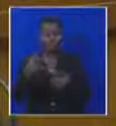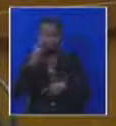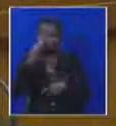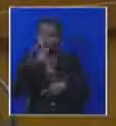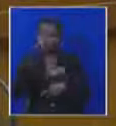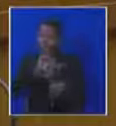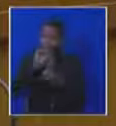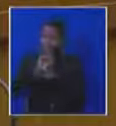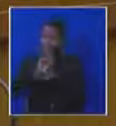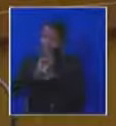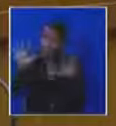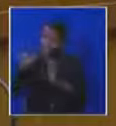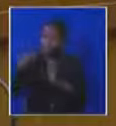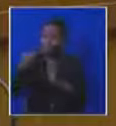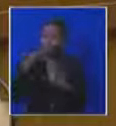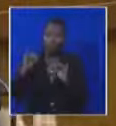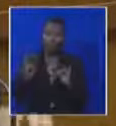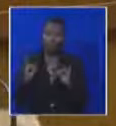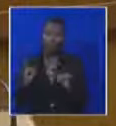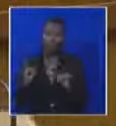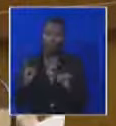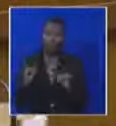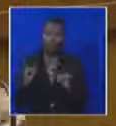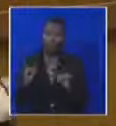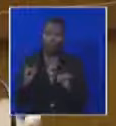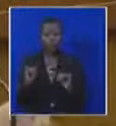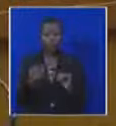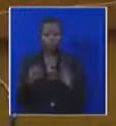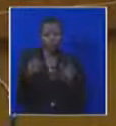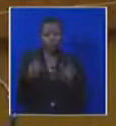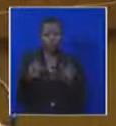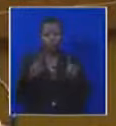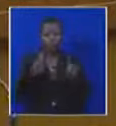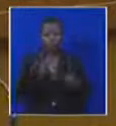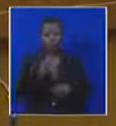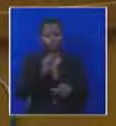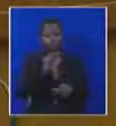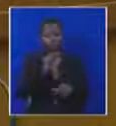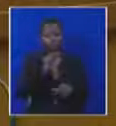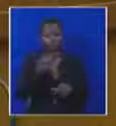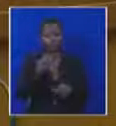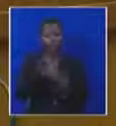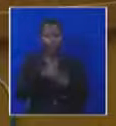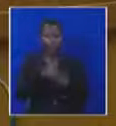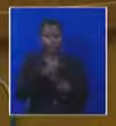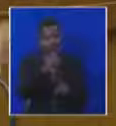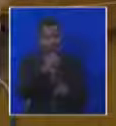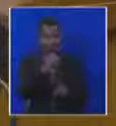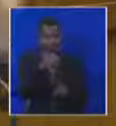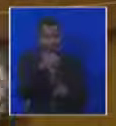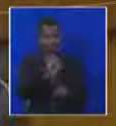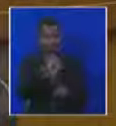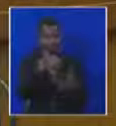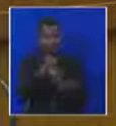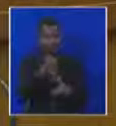that's snake oil indeed. But do you know what? I'd like to quote Lennon as well, the Honourable Gordy did, except I want to